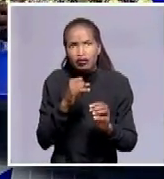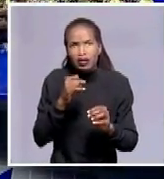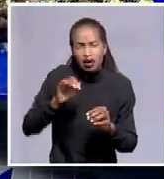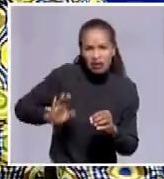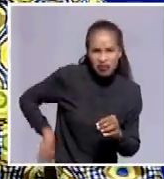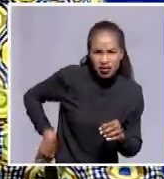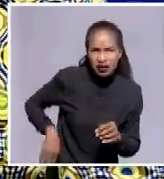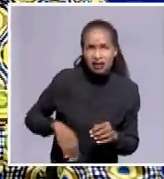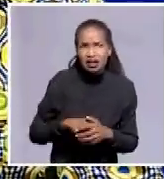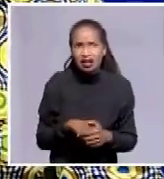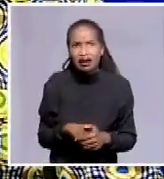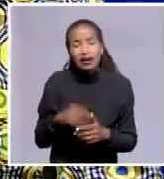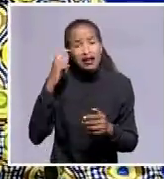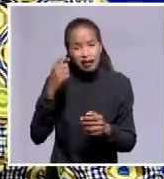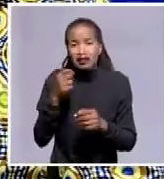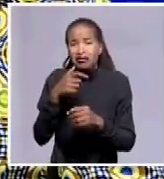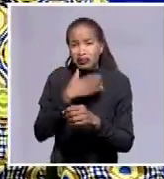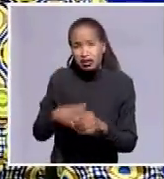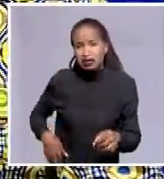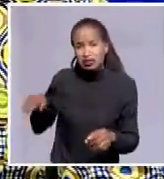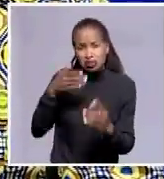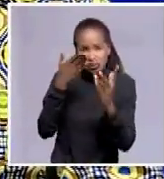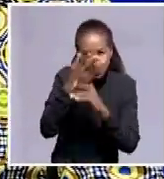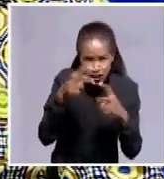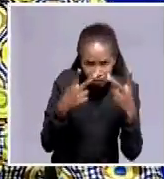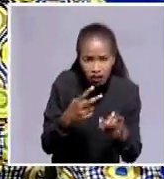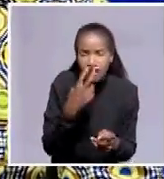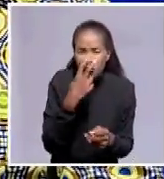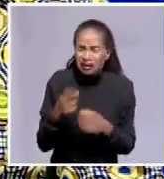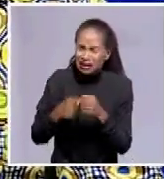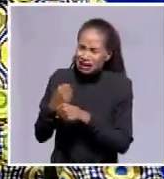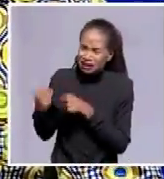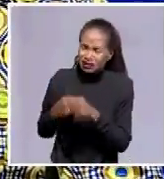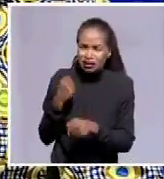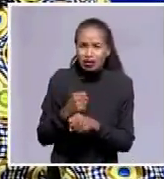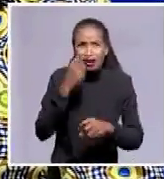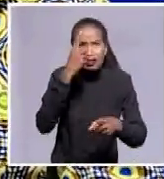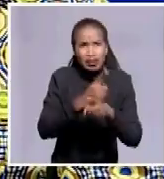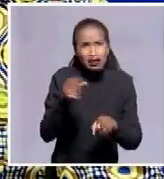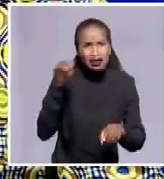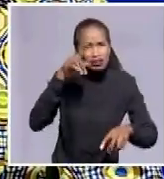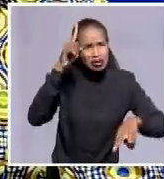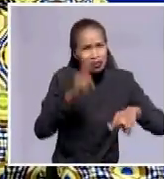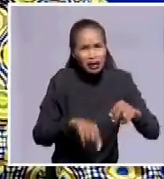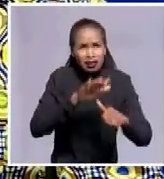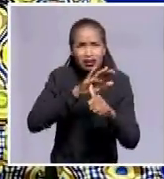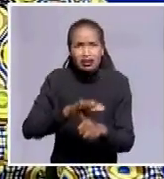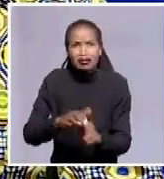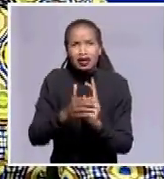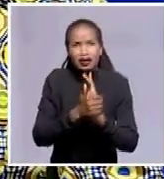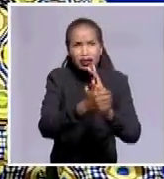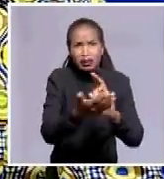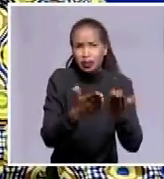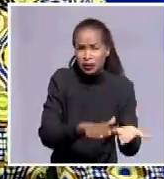late that they are doing it. But it is a good gesture that they realize that they have mistreated these men for far too long. And if you look at other countries and other systems